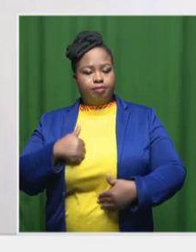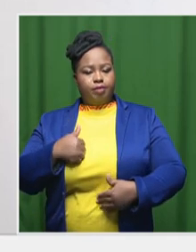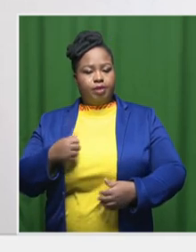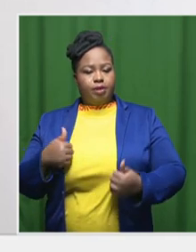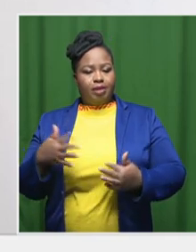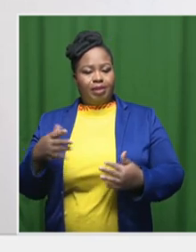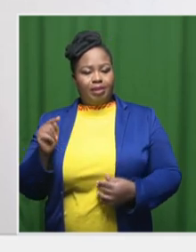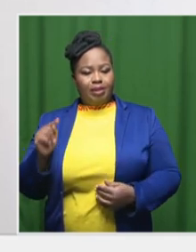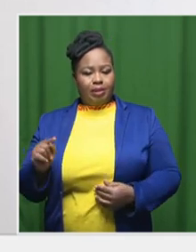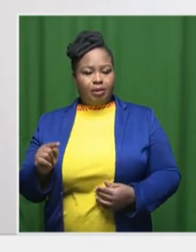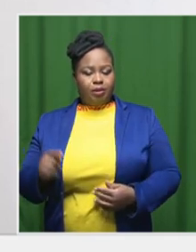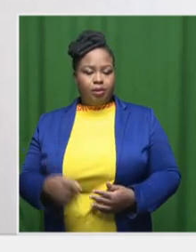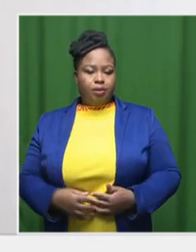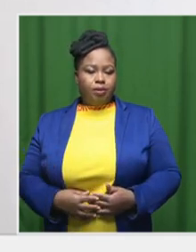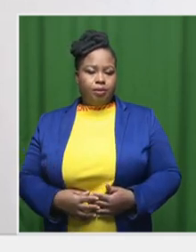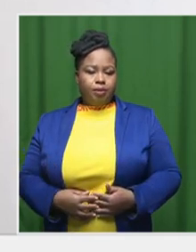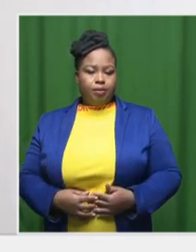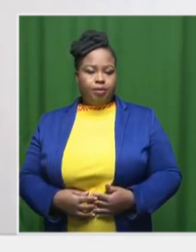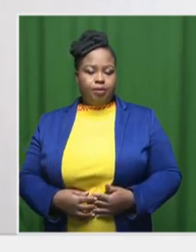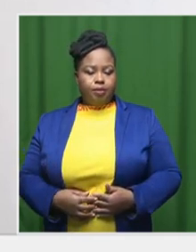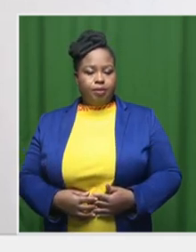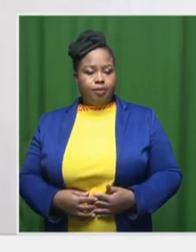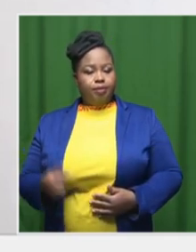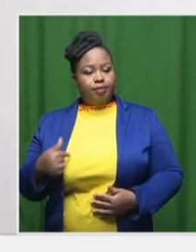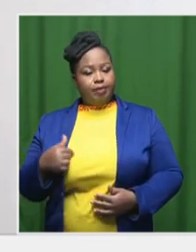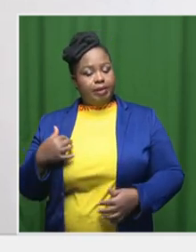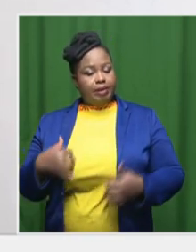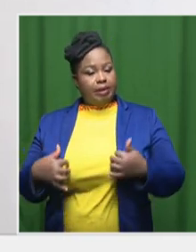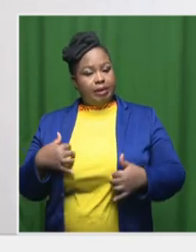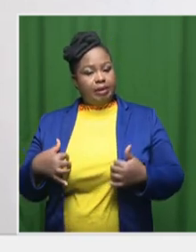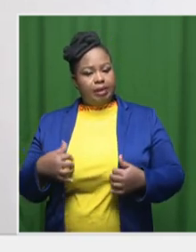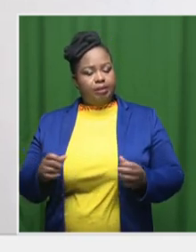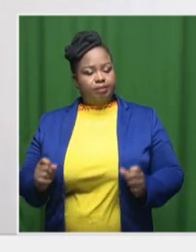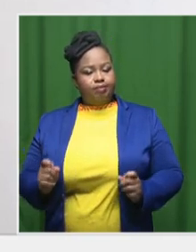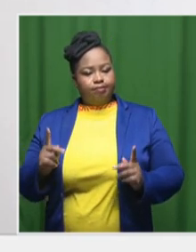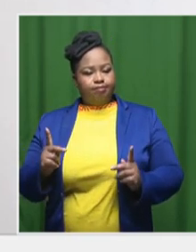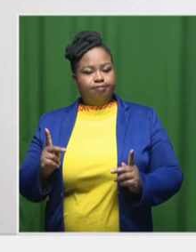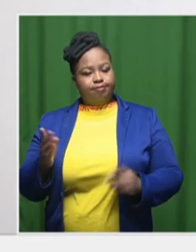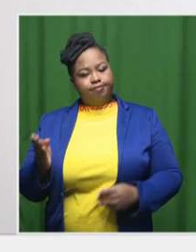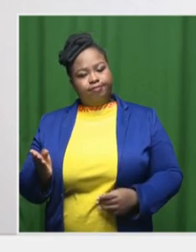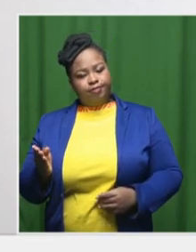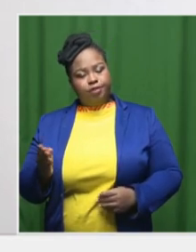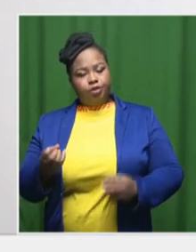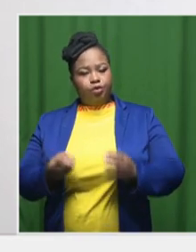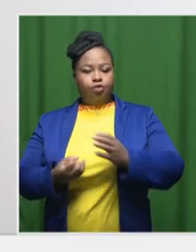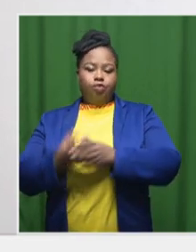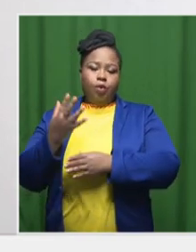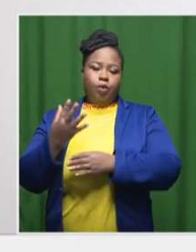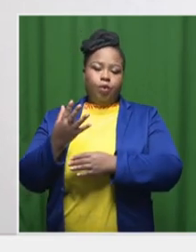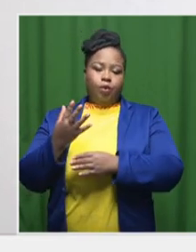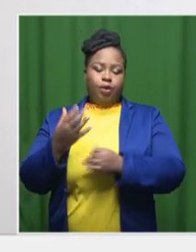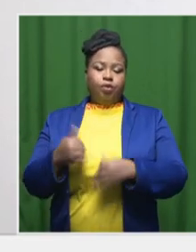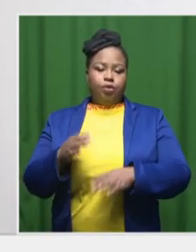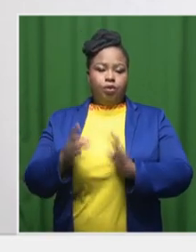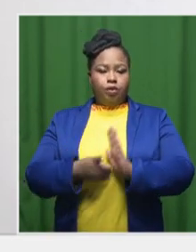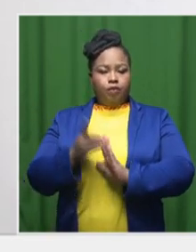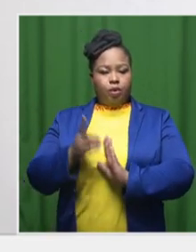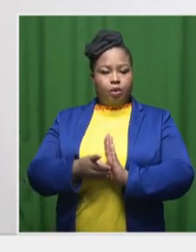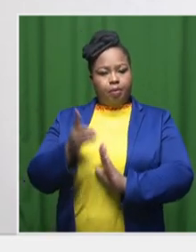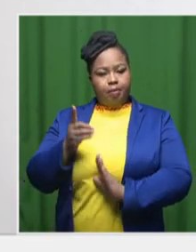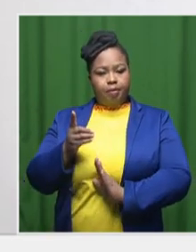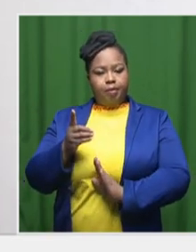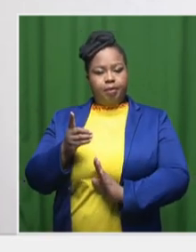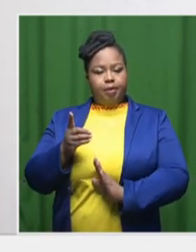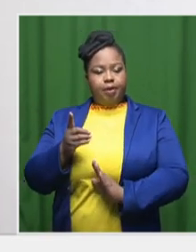started. Very exciting platform to grow and kind of develop as